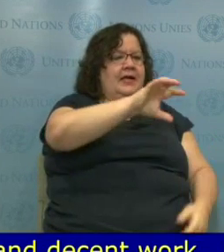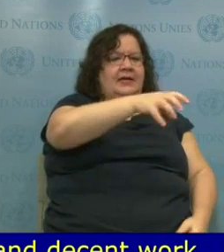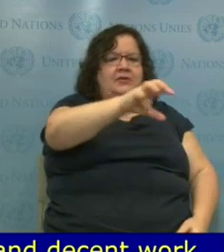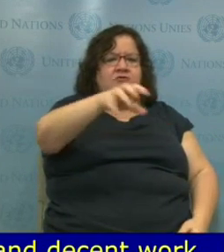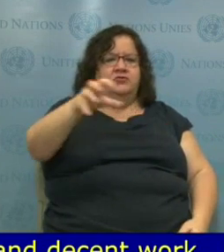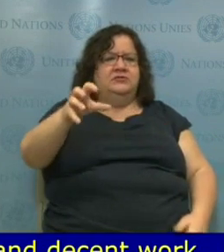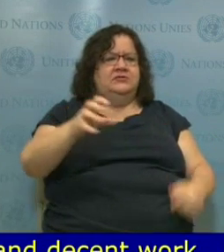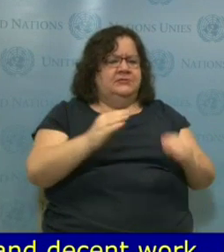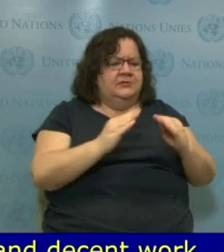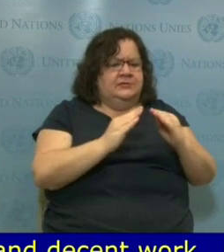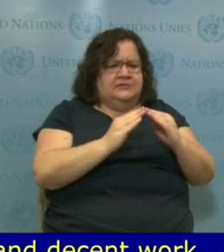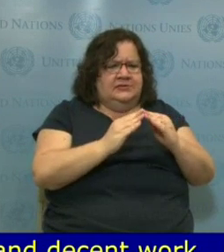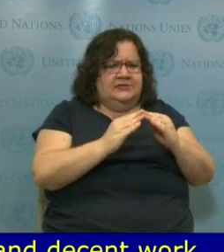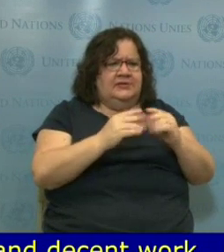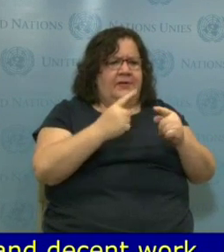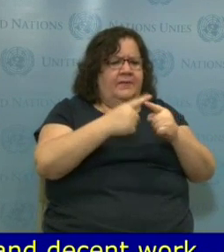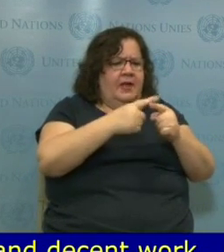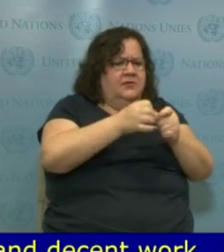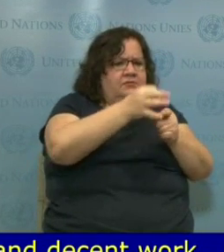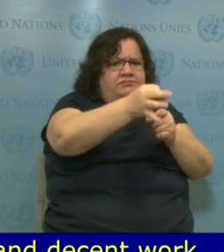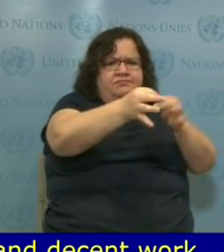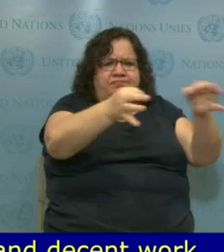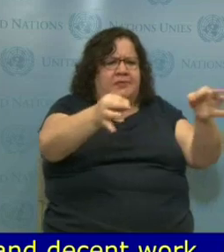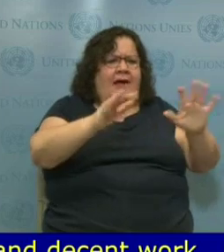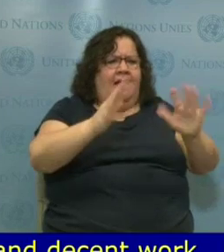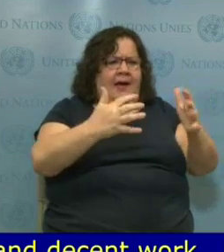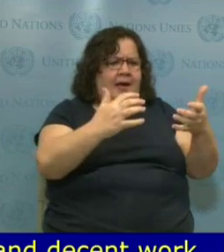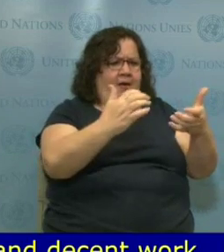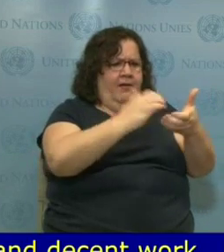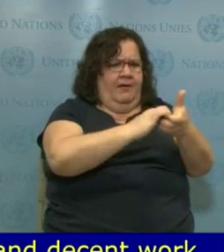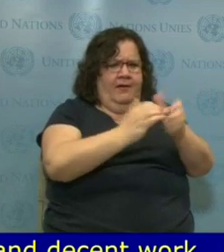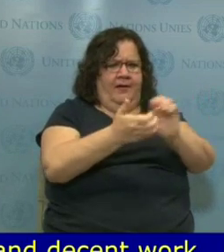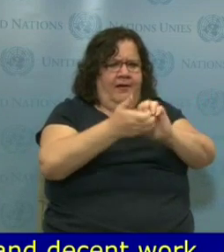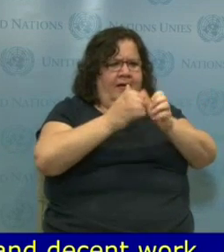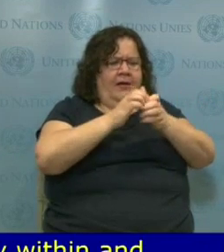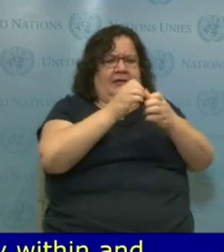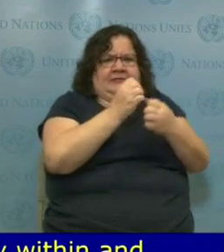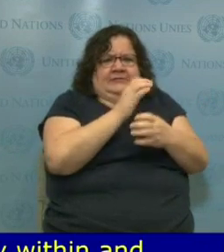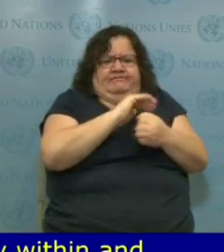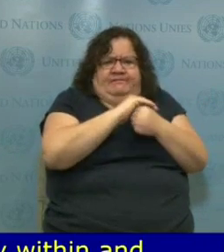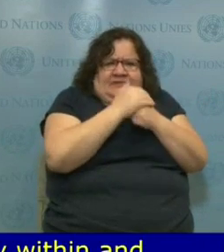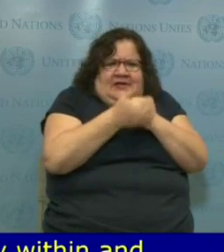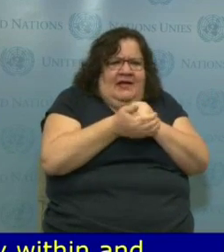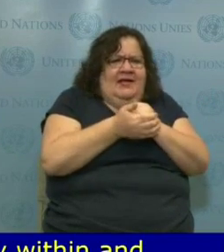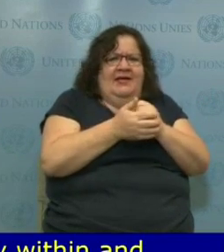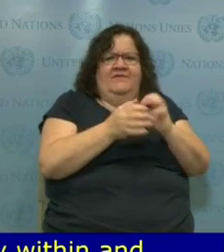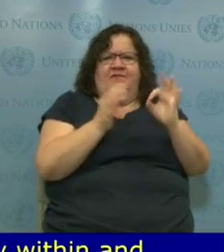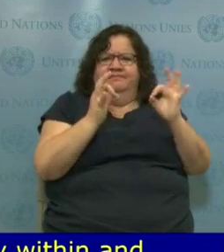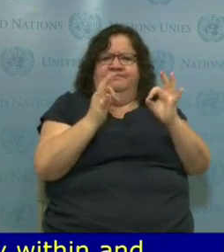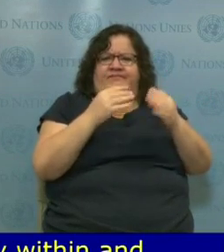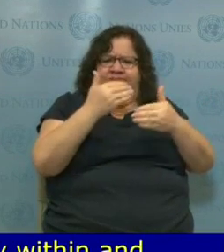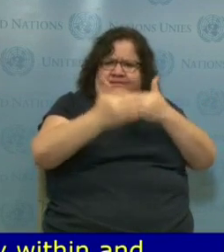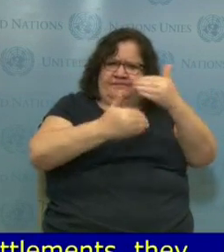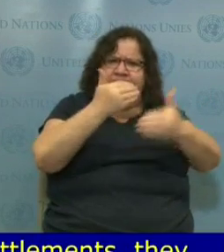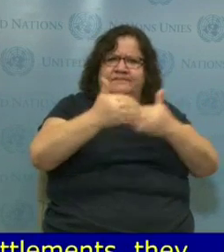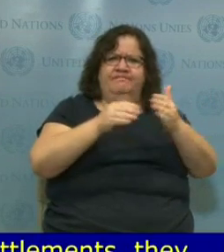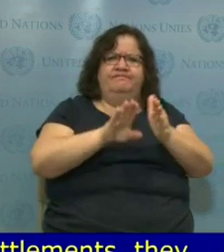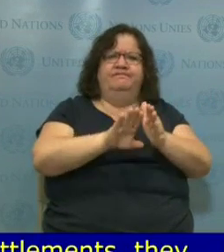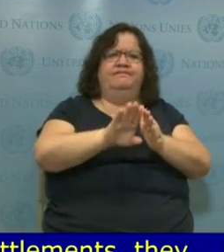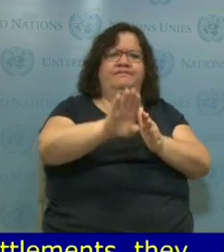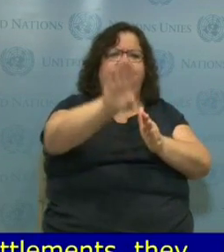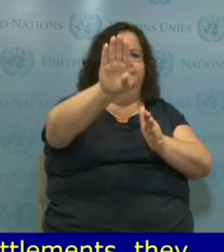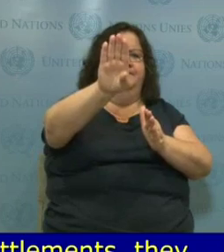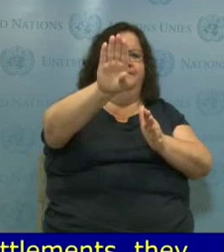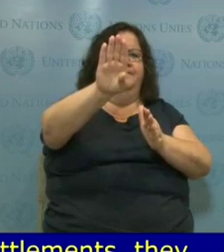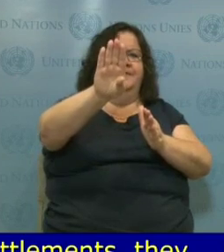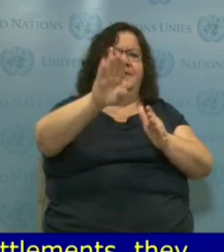be safe, accessible, and sustainable, and at the same time, revitalize mechanisms of implementation, and partnerships